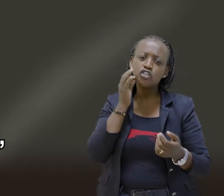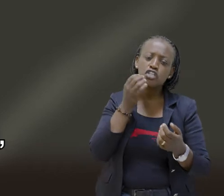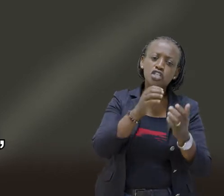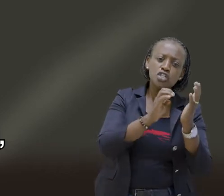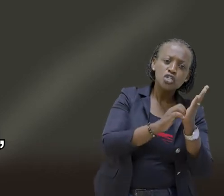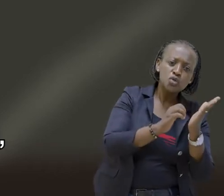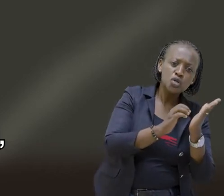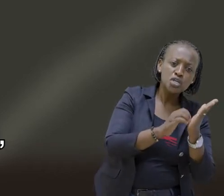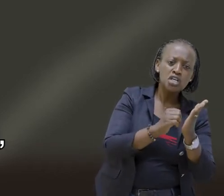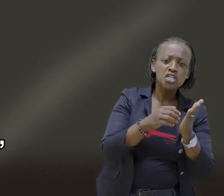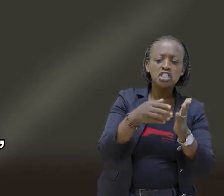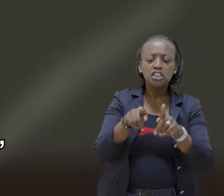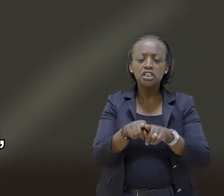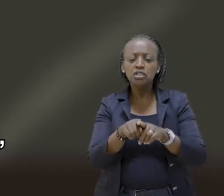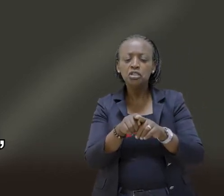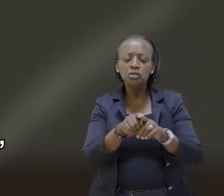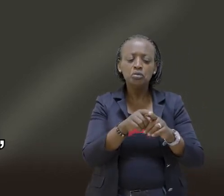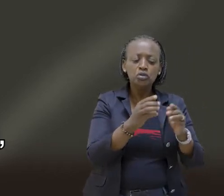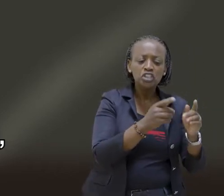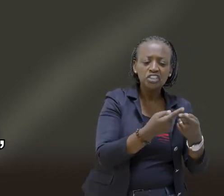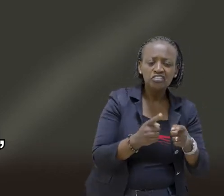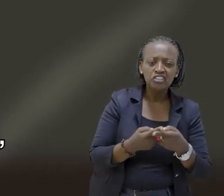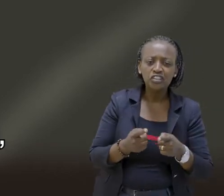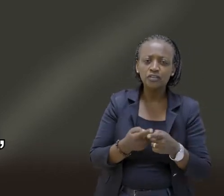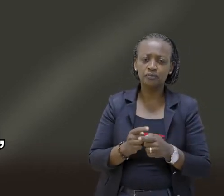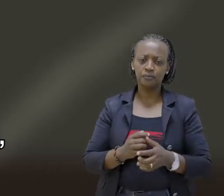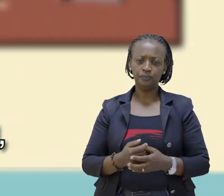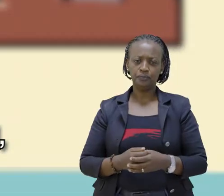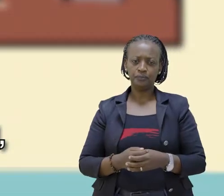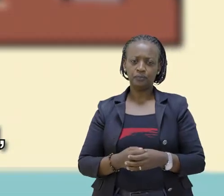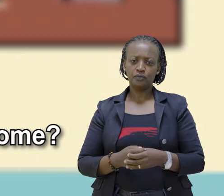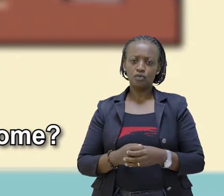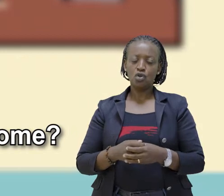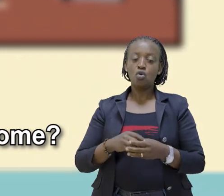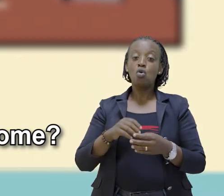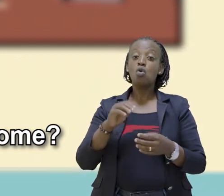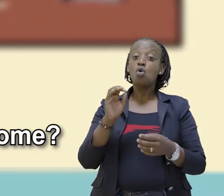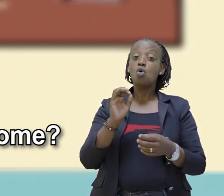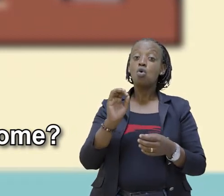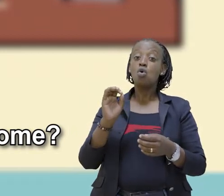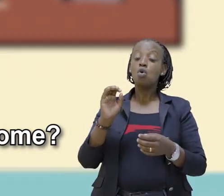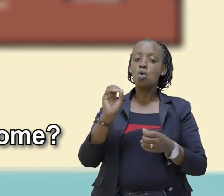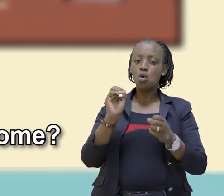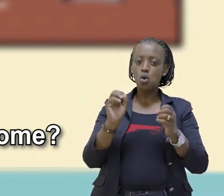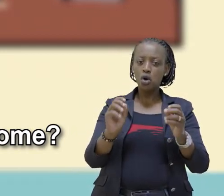some fruit juice, fruit salad and fruit cakes Oh,